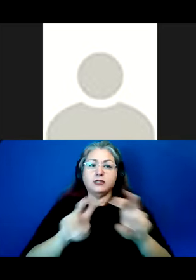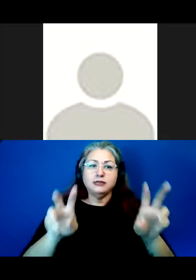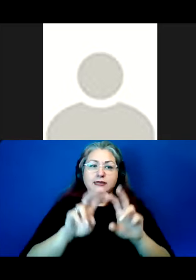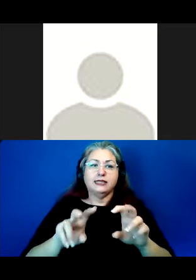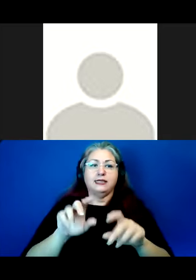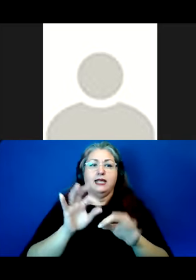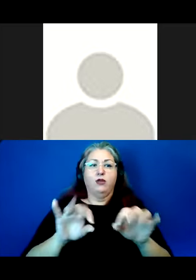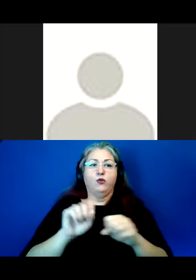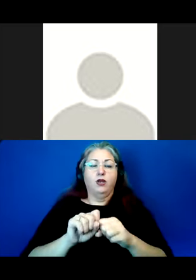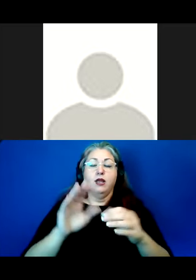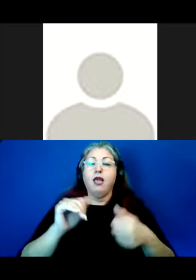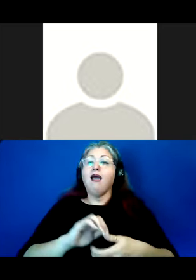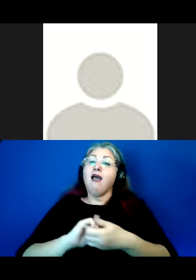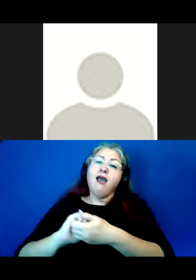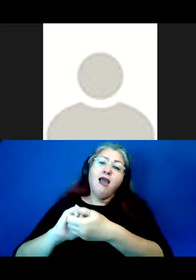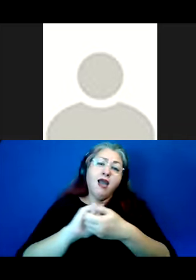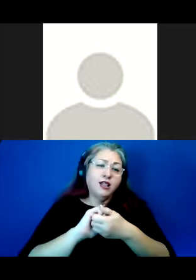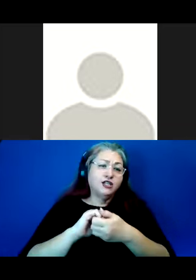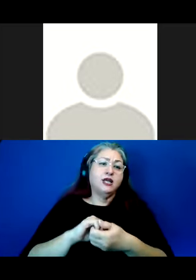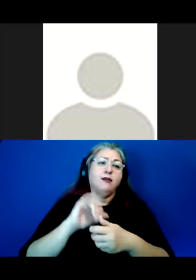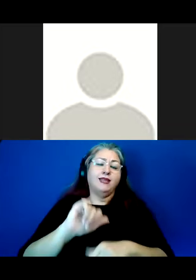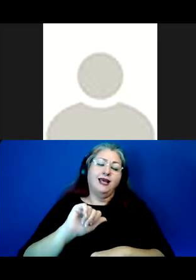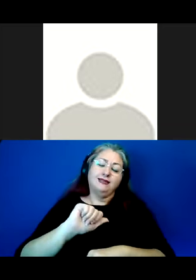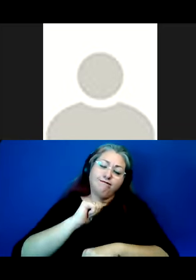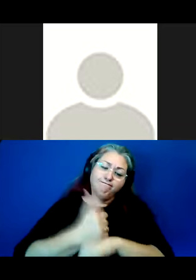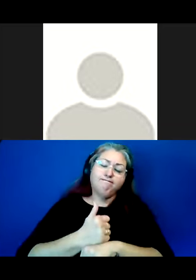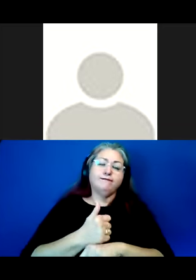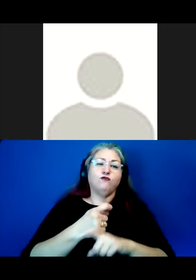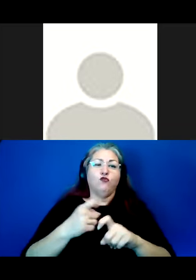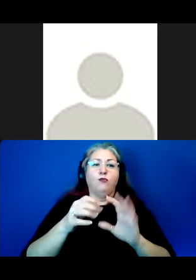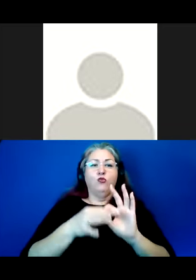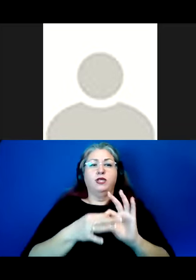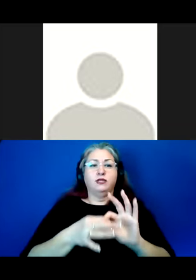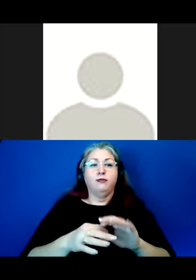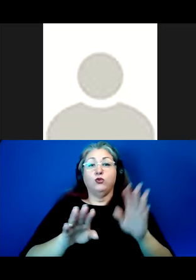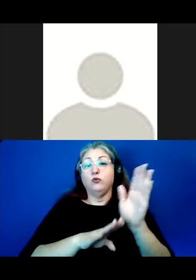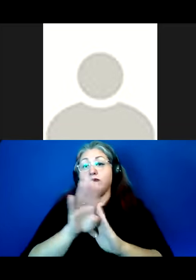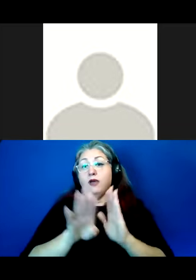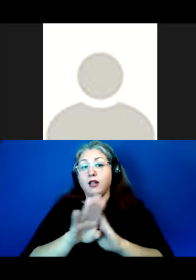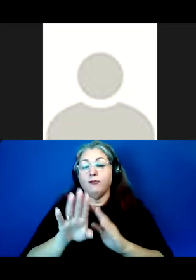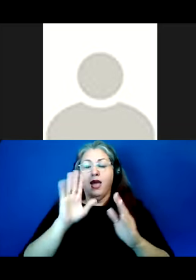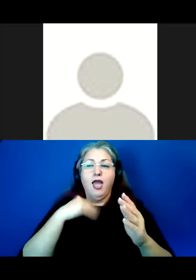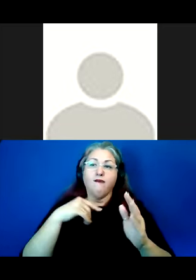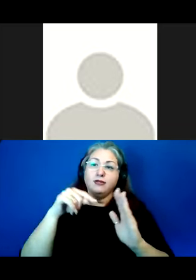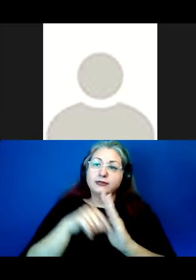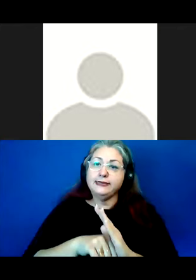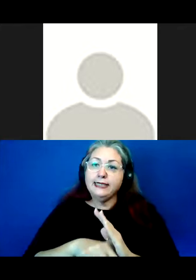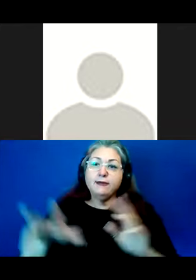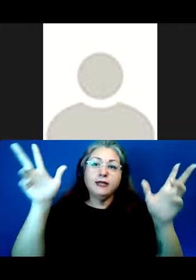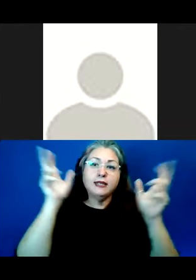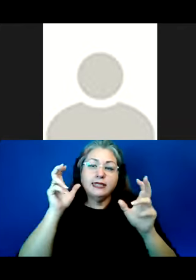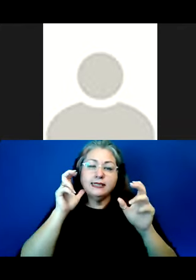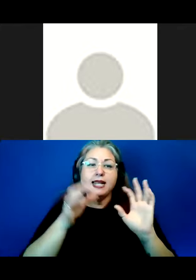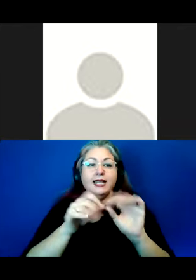And allyship is grounded in relationships developing these entails a deep listening and points to other R